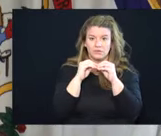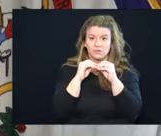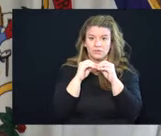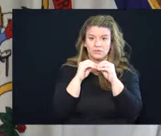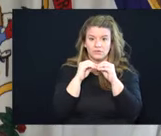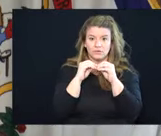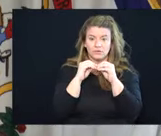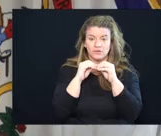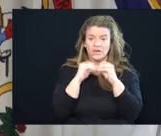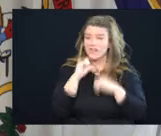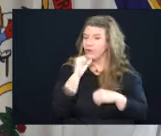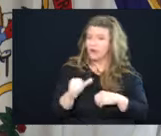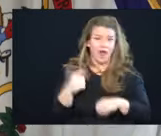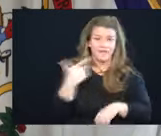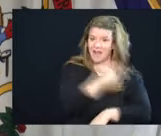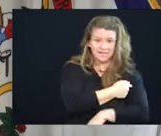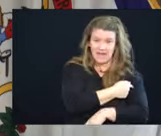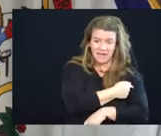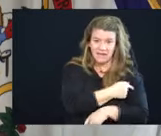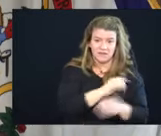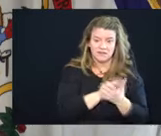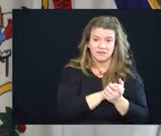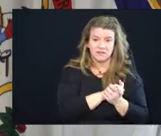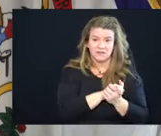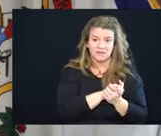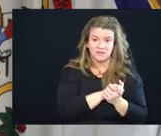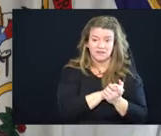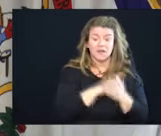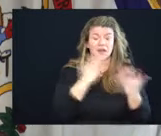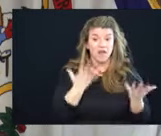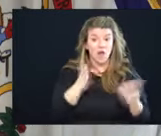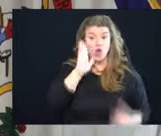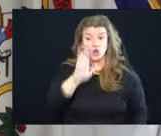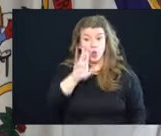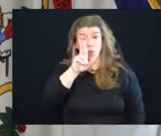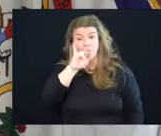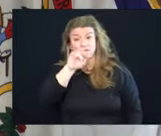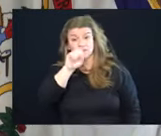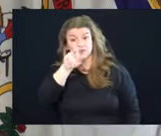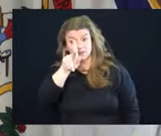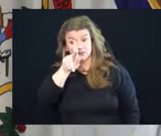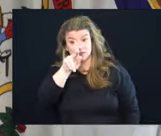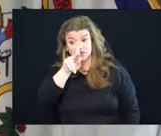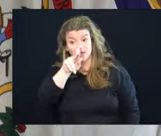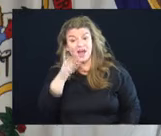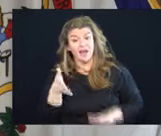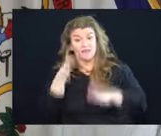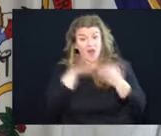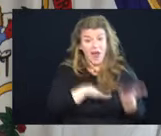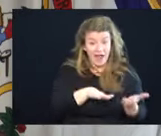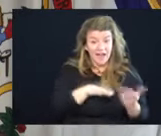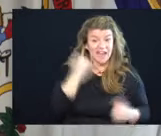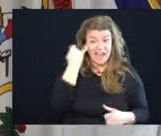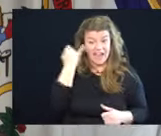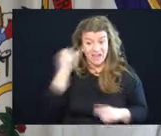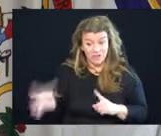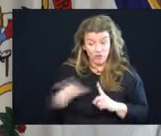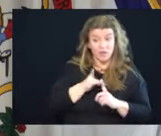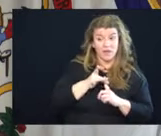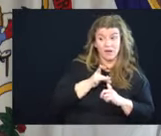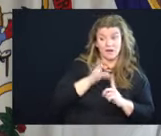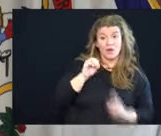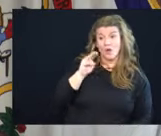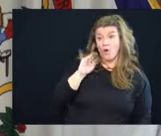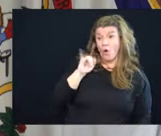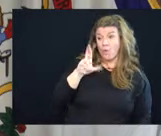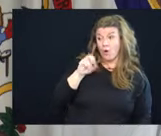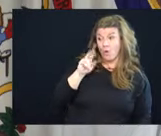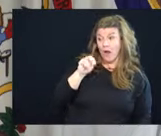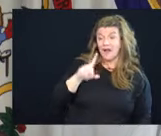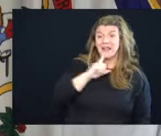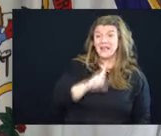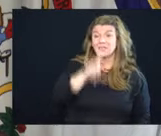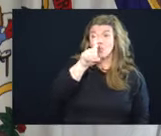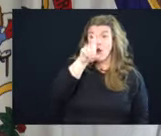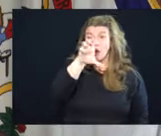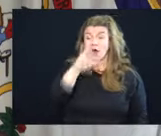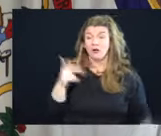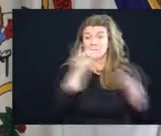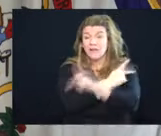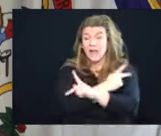been